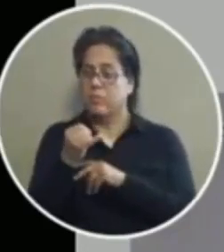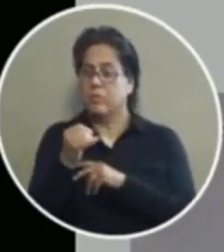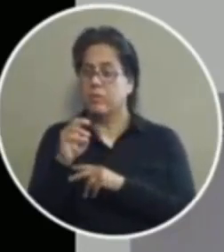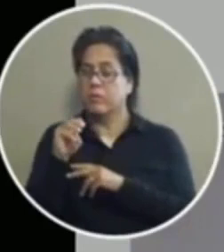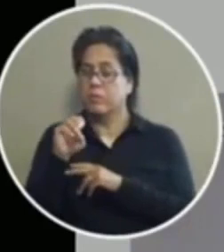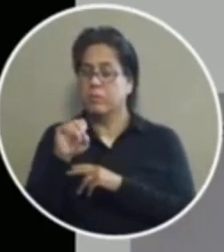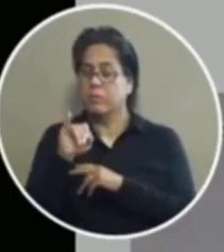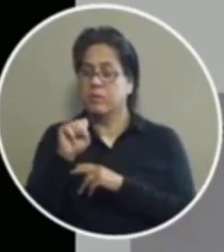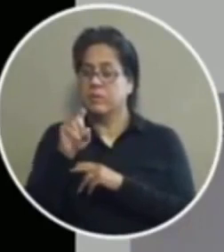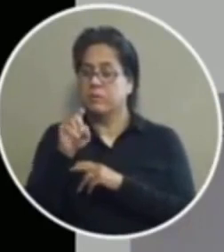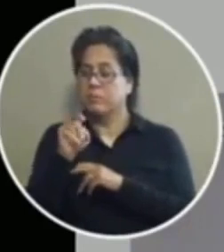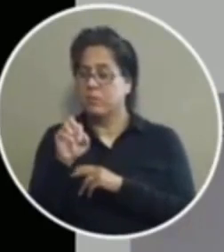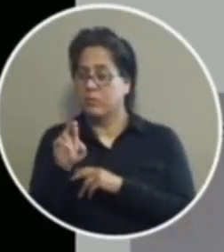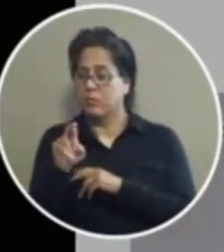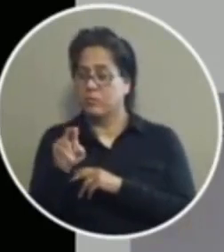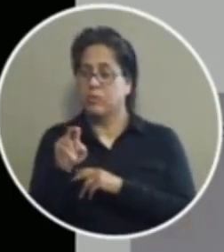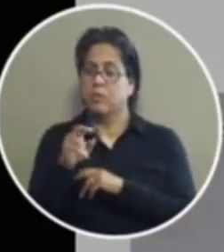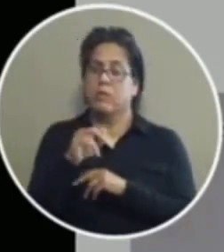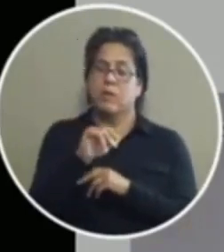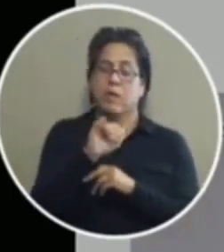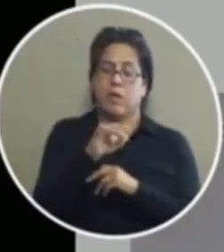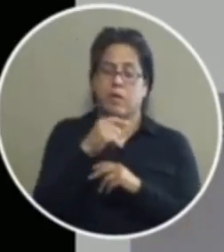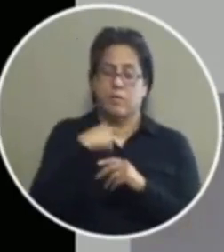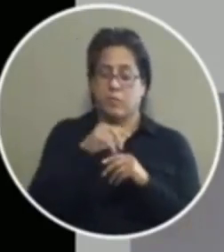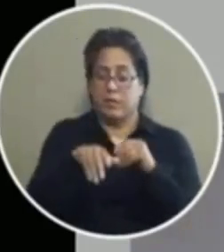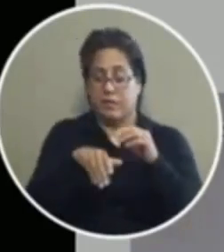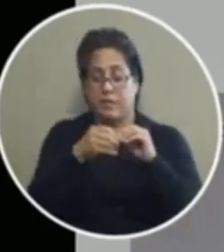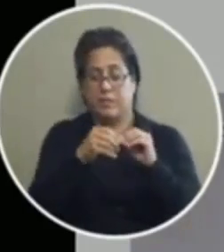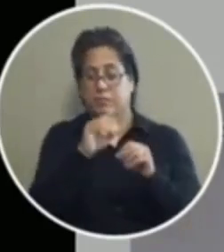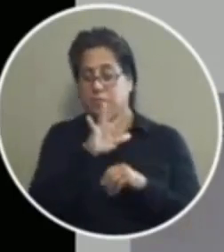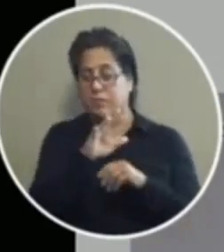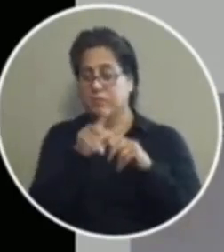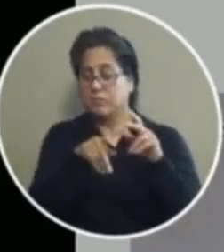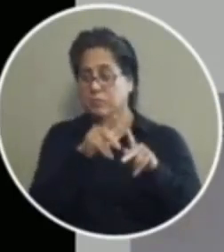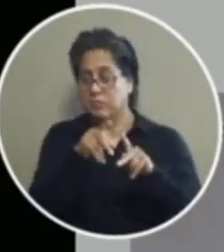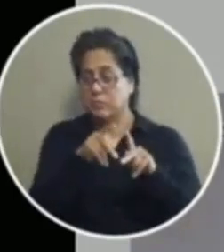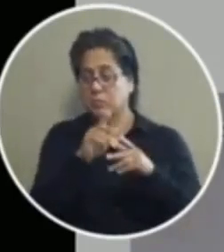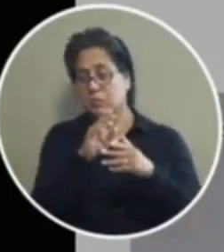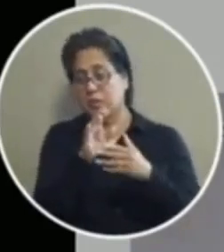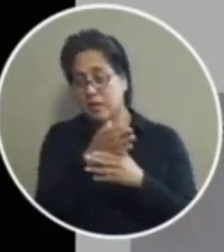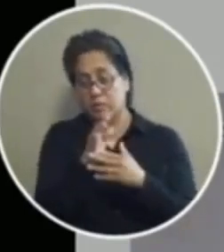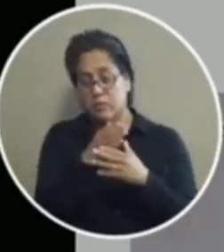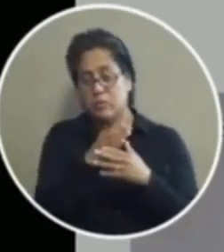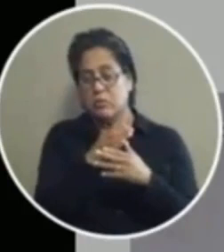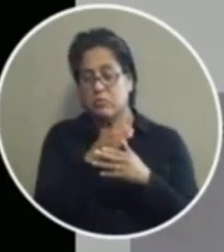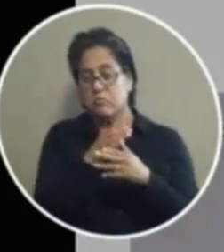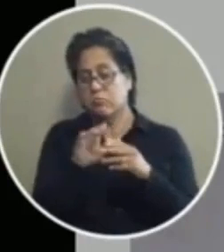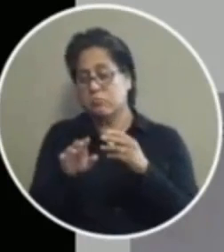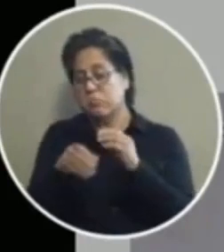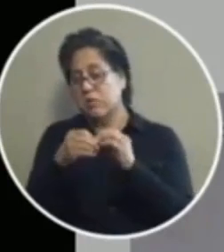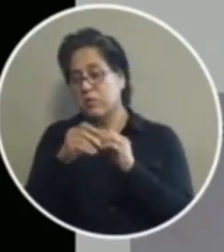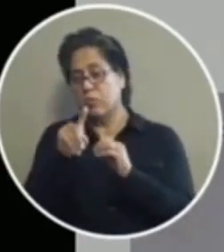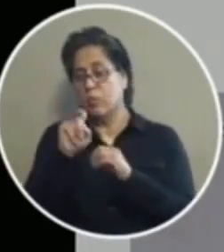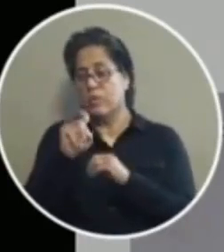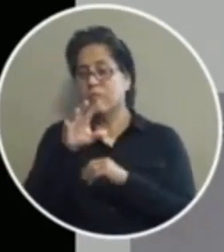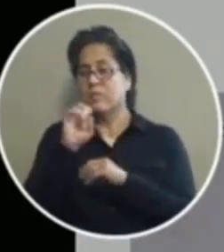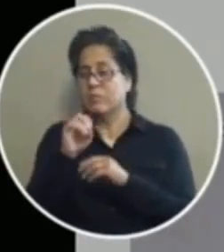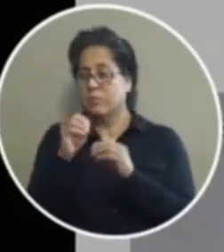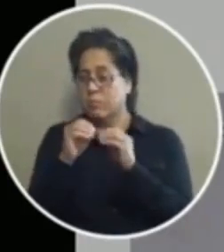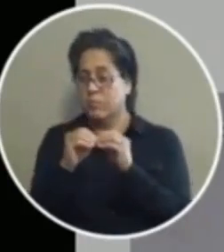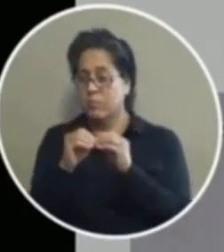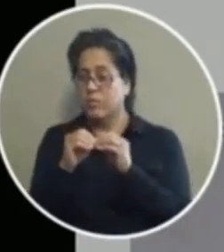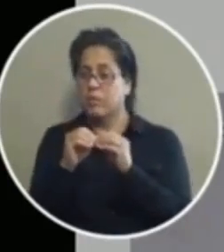if we were to add the five day or the five people a day average we could add another 150 to that number